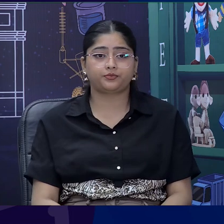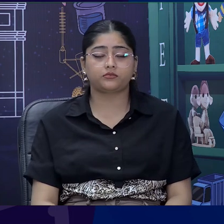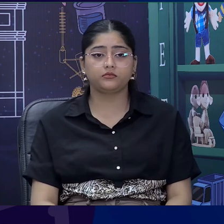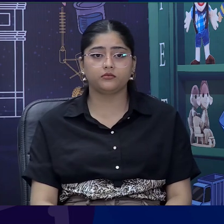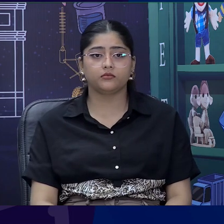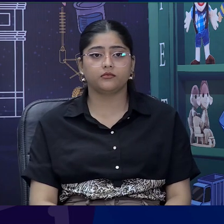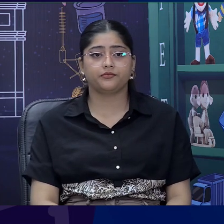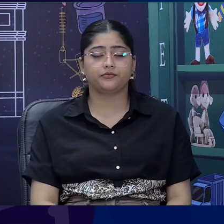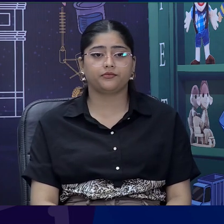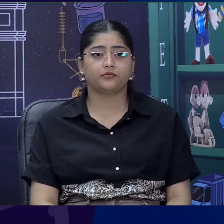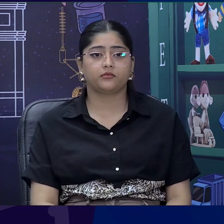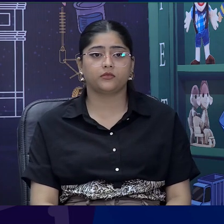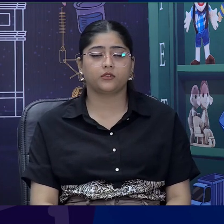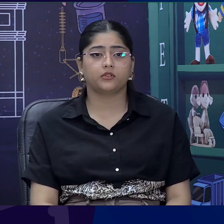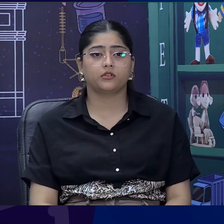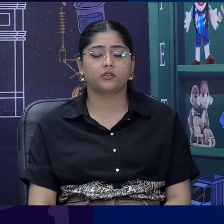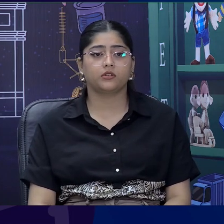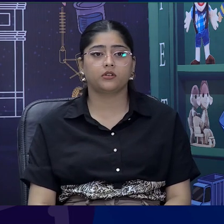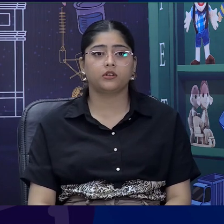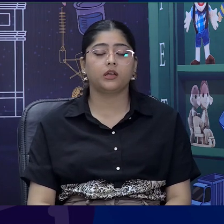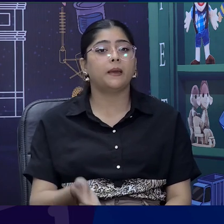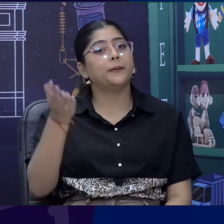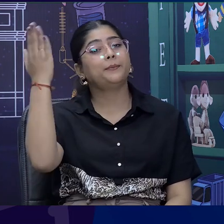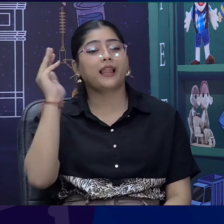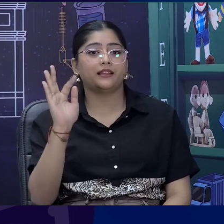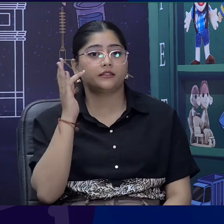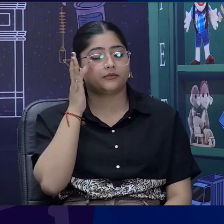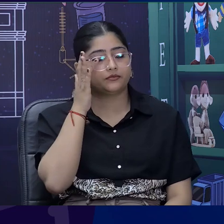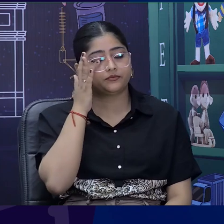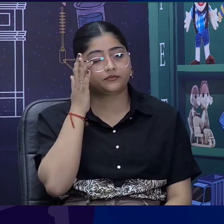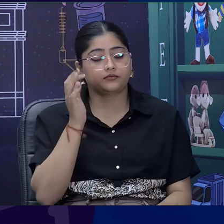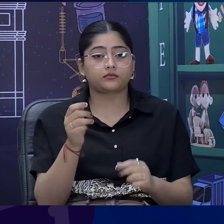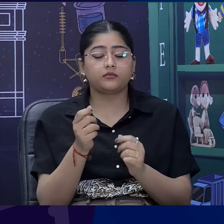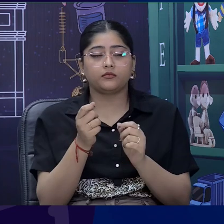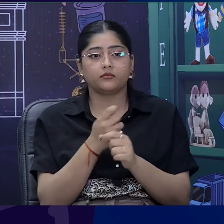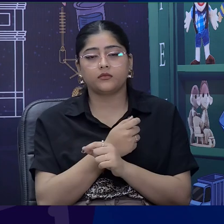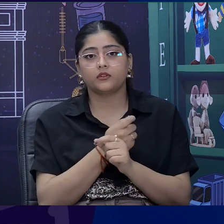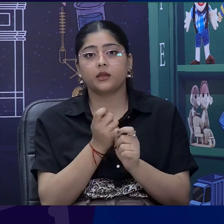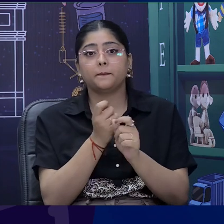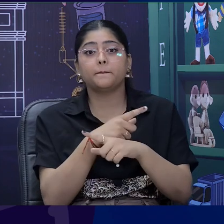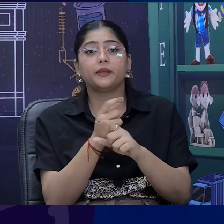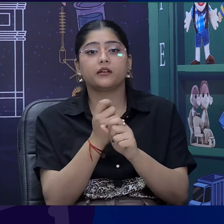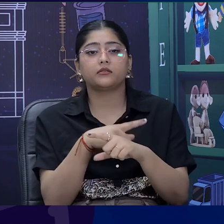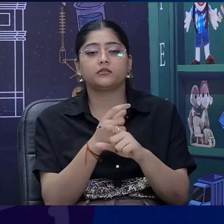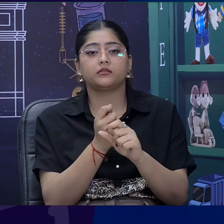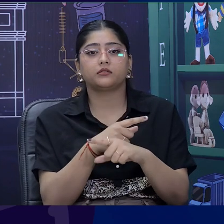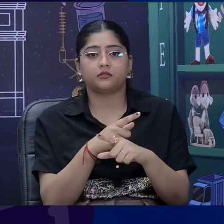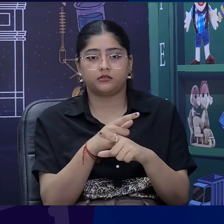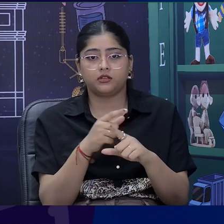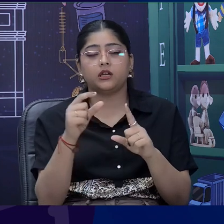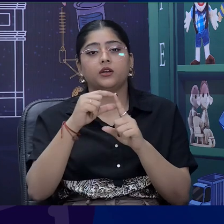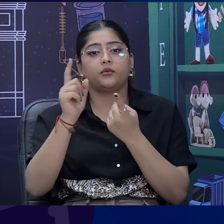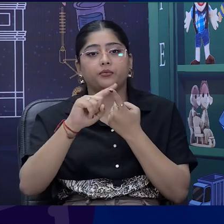there is a old saying that peer tutoring or buddy system we can use buddy system where their